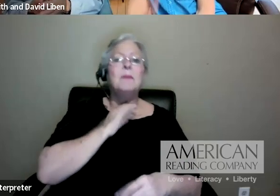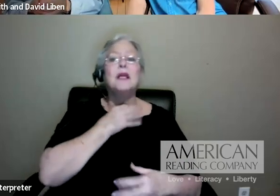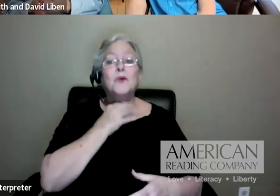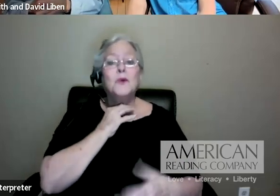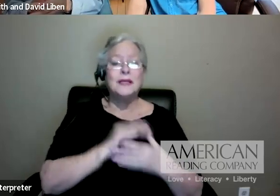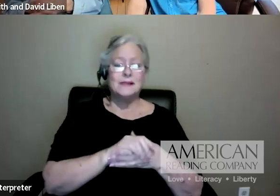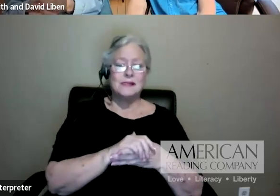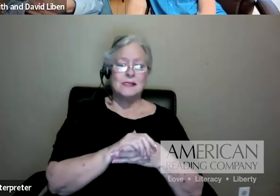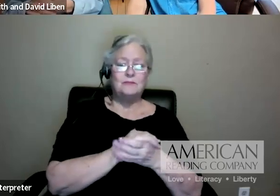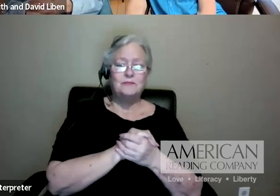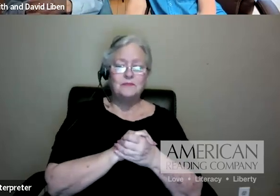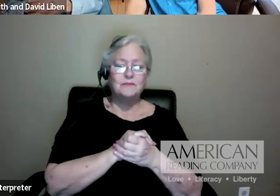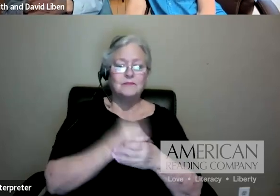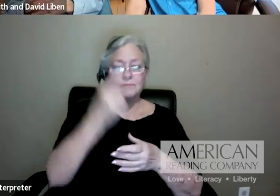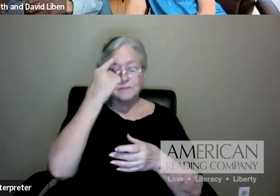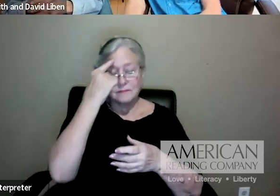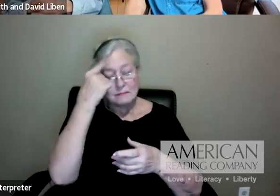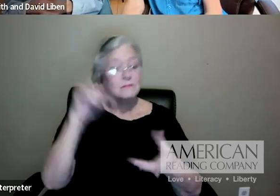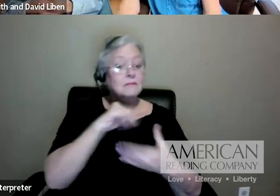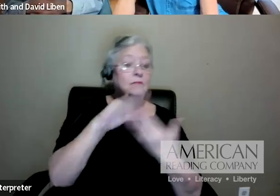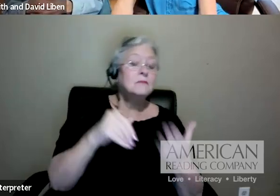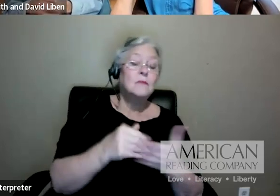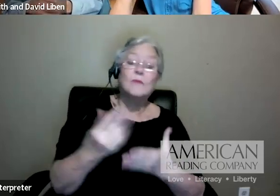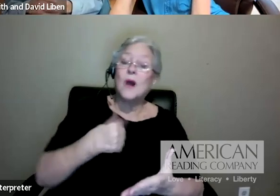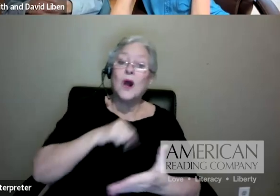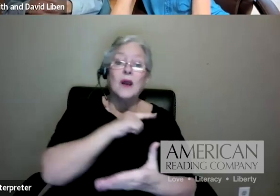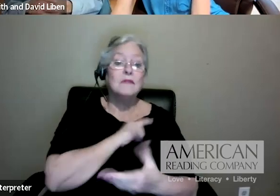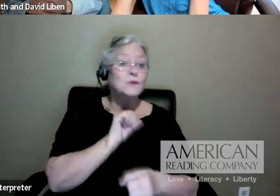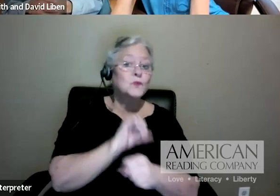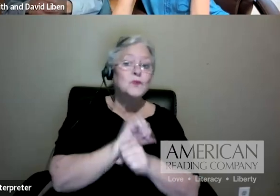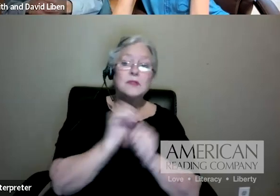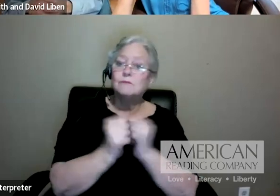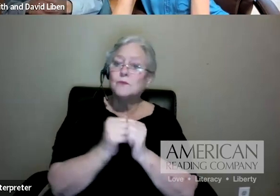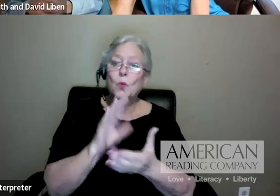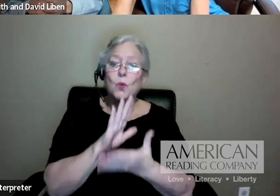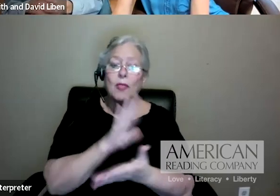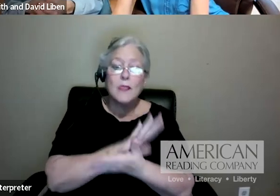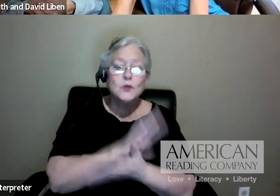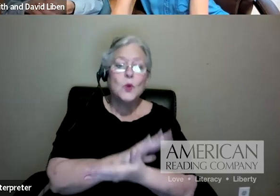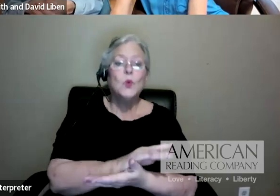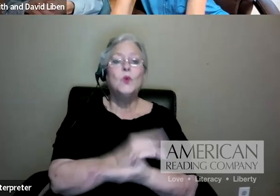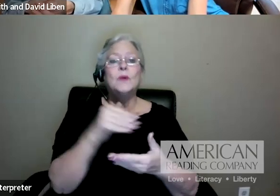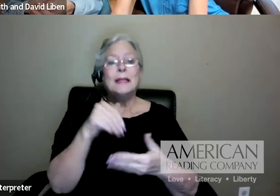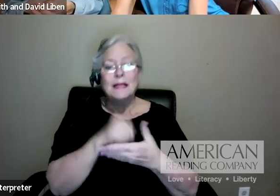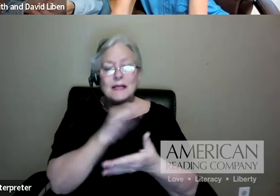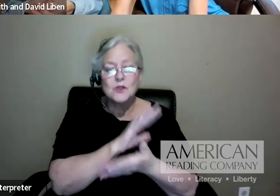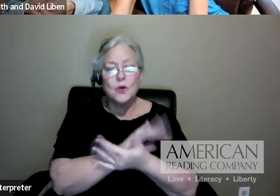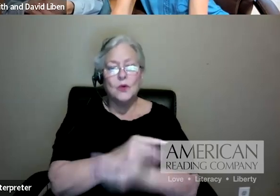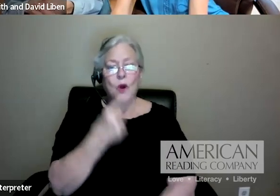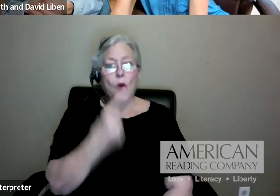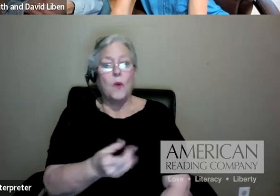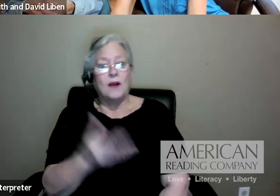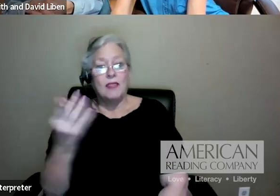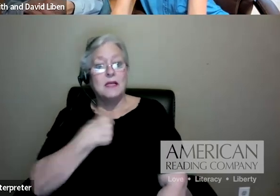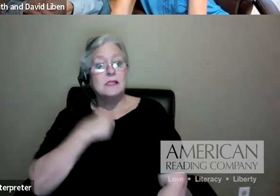who are working in schools or with schools, I think that's really inspiring. One of the things I'm walking away with from all of